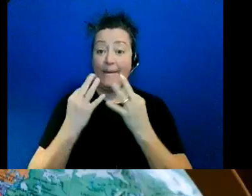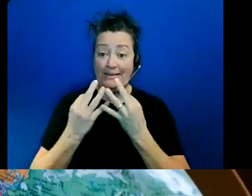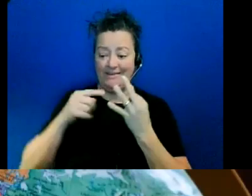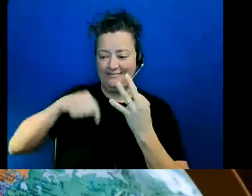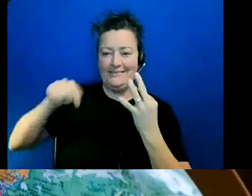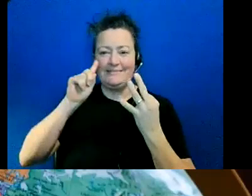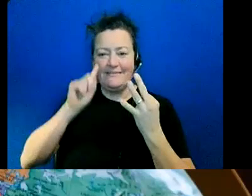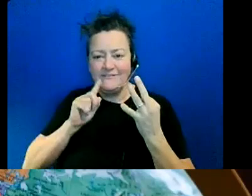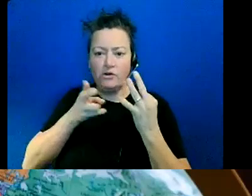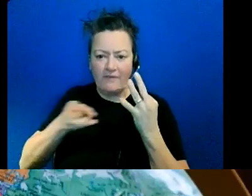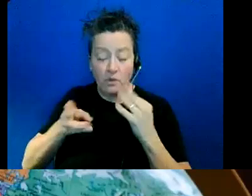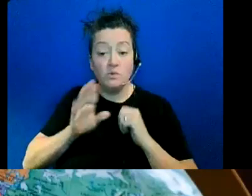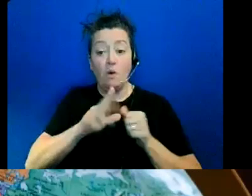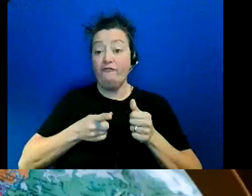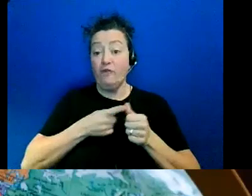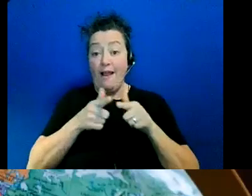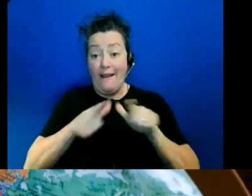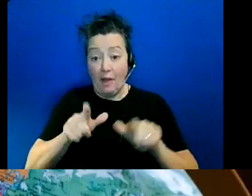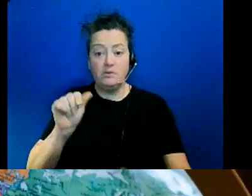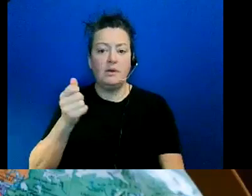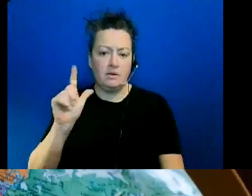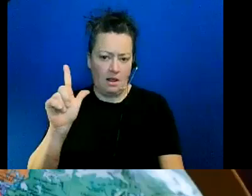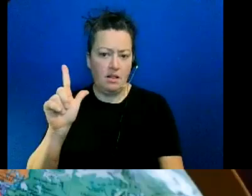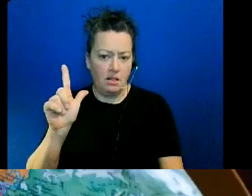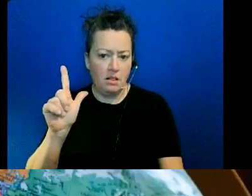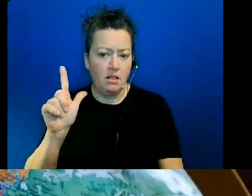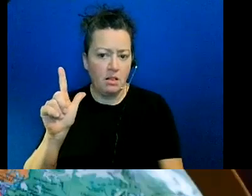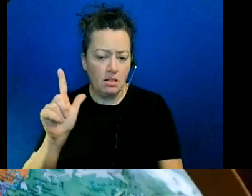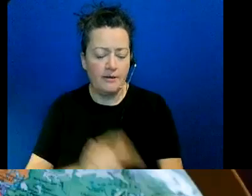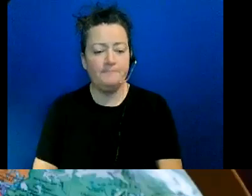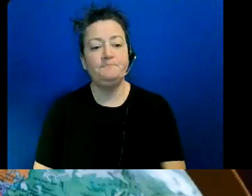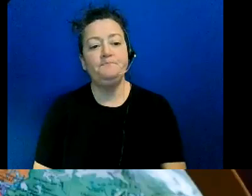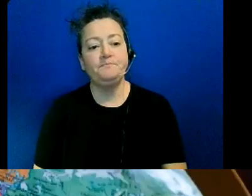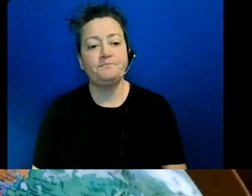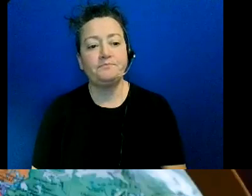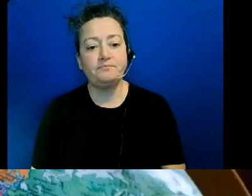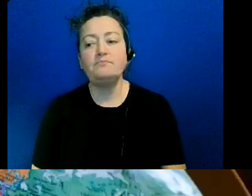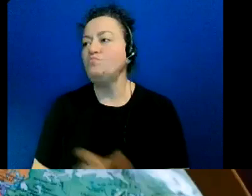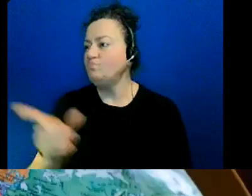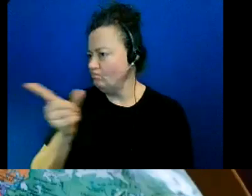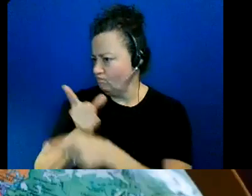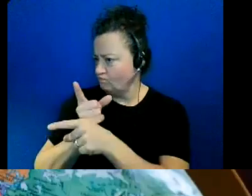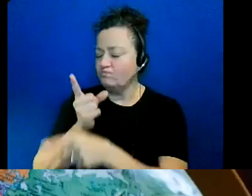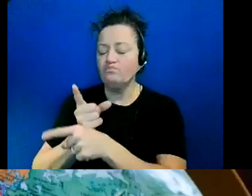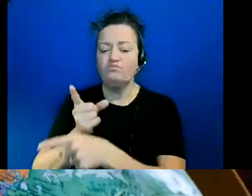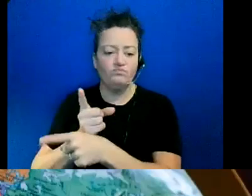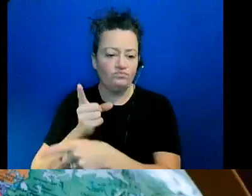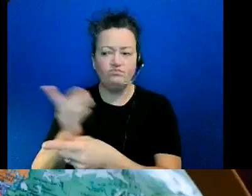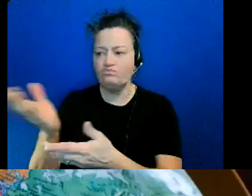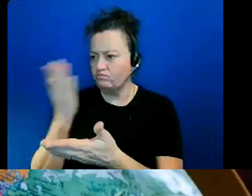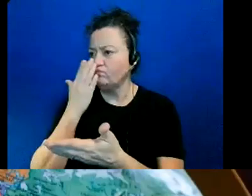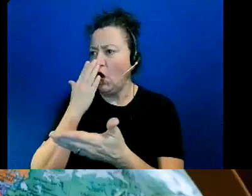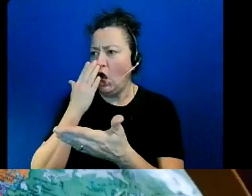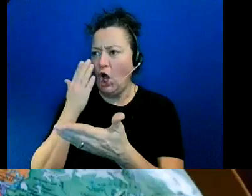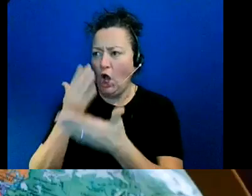who their first language is american sign language absolutely yes that would be a very very good addition to my list